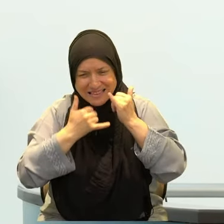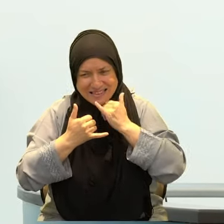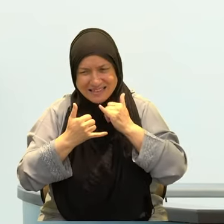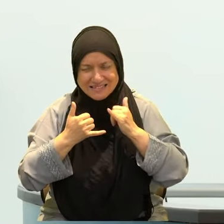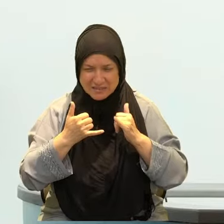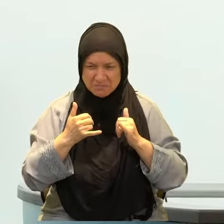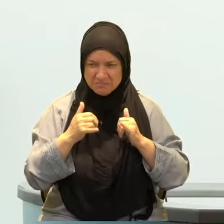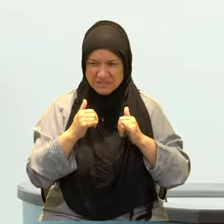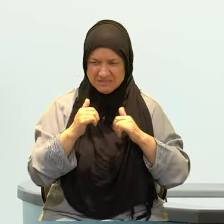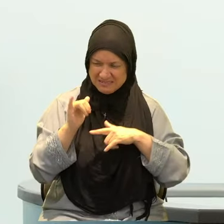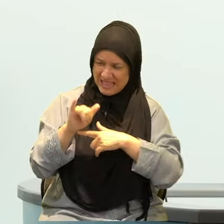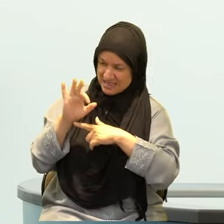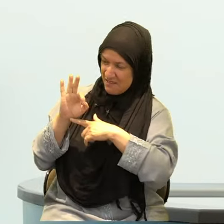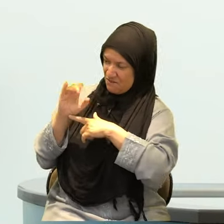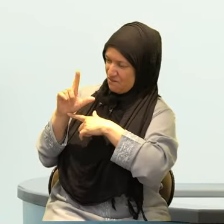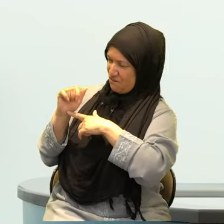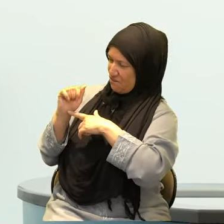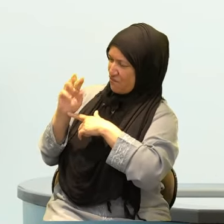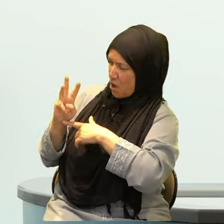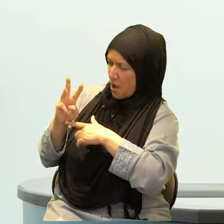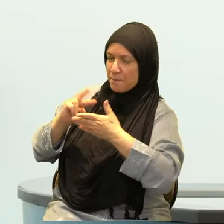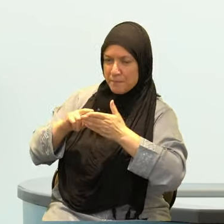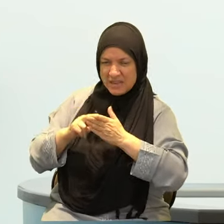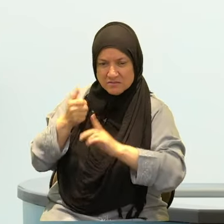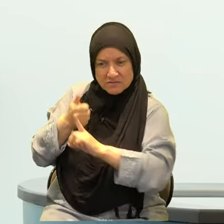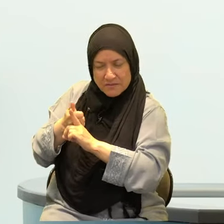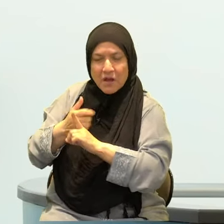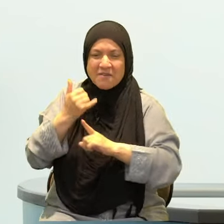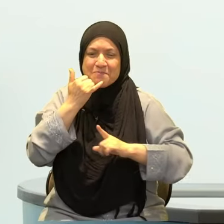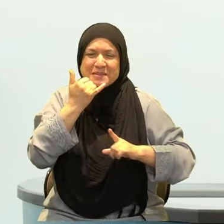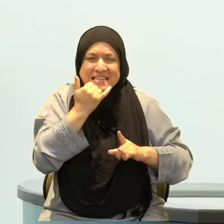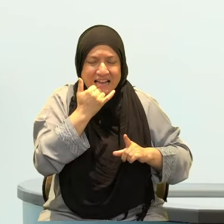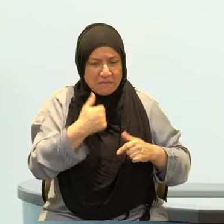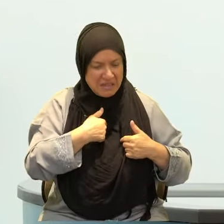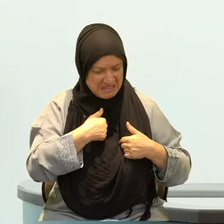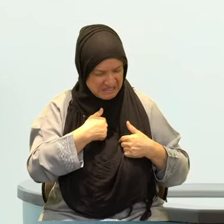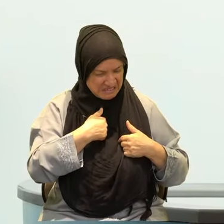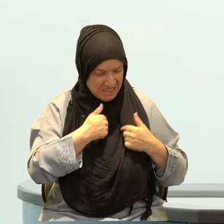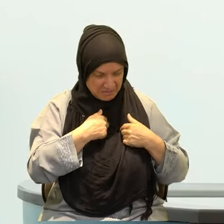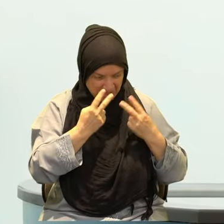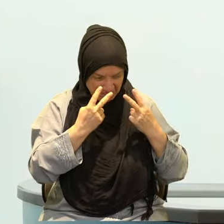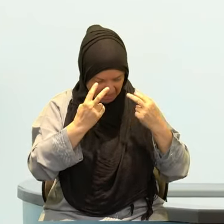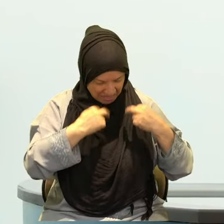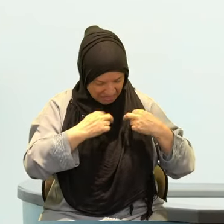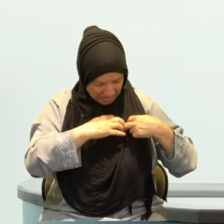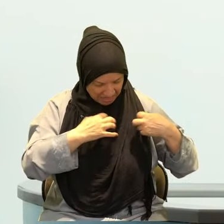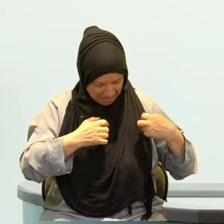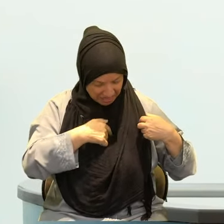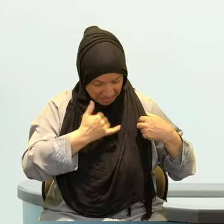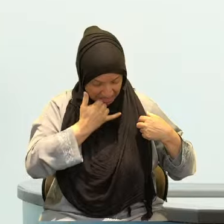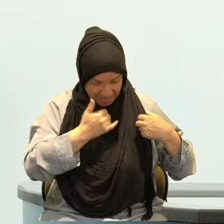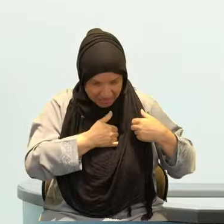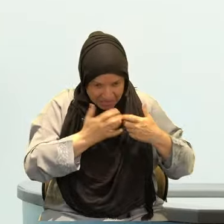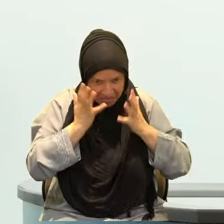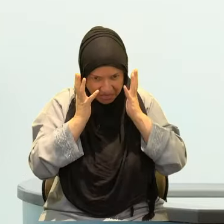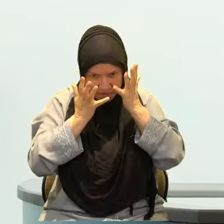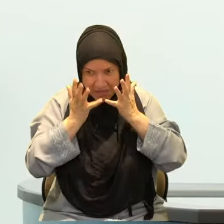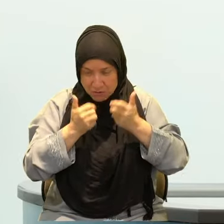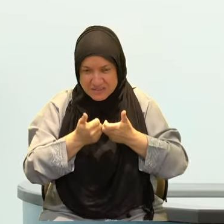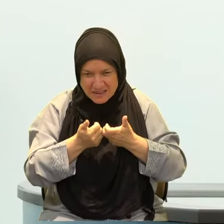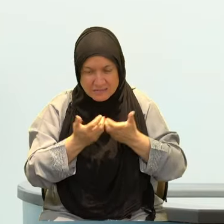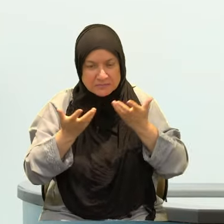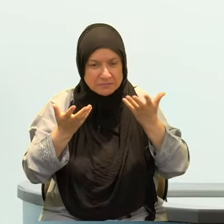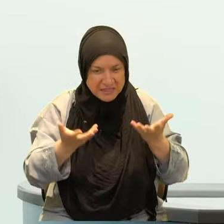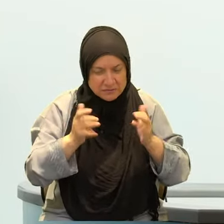and erase it from me after Ramadan. but that takes a level of humility taqwa and husnul